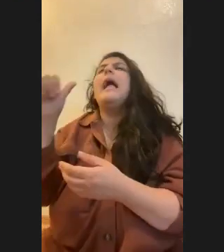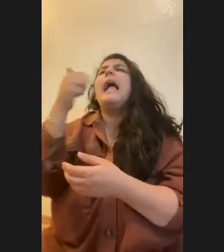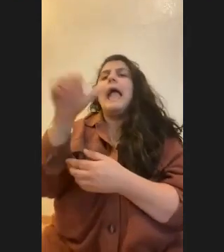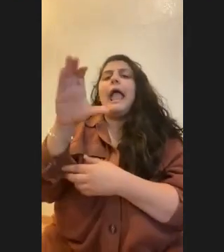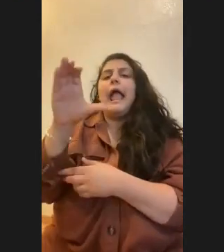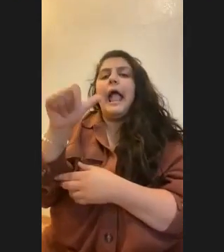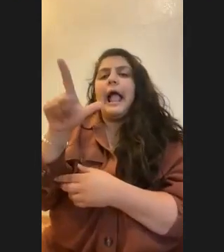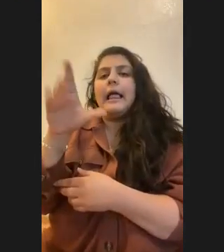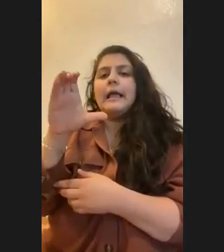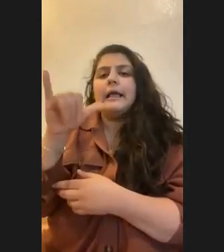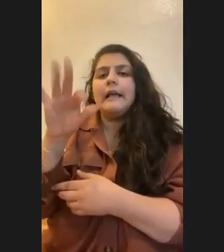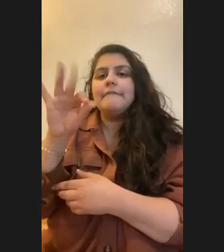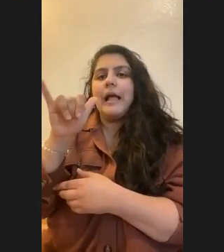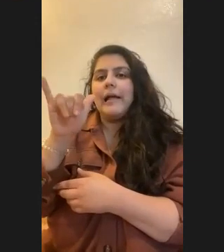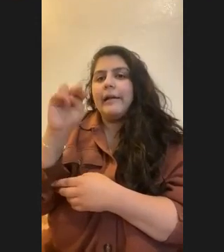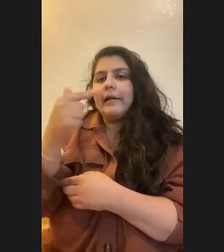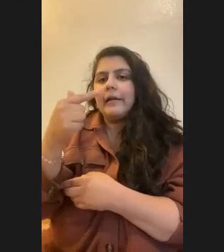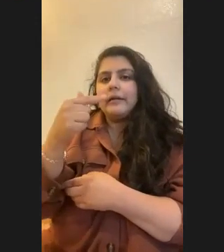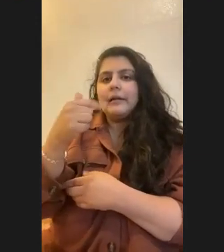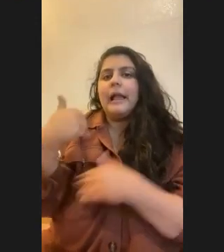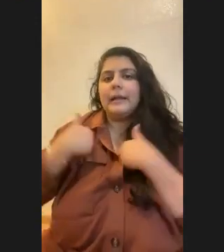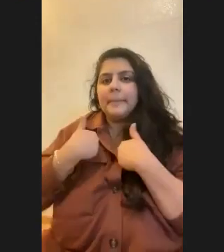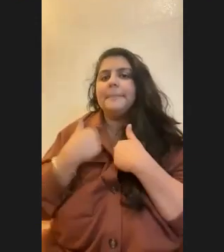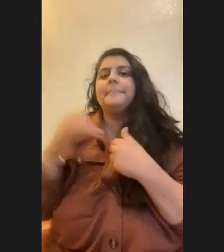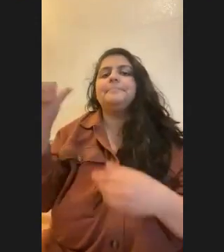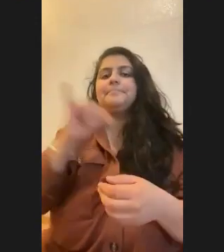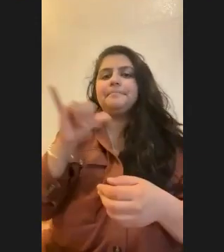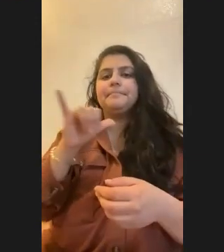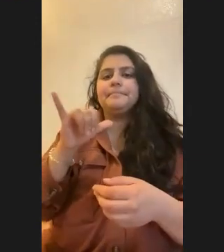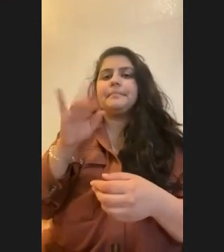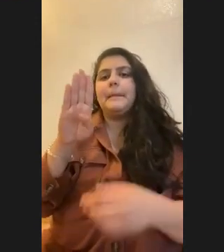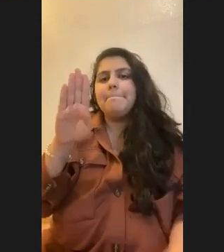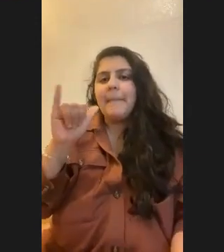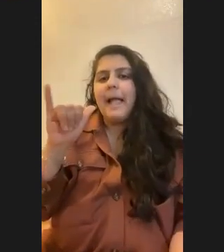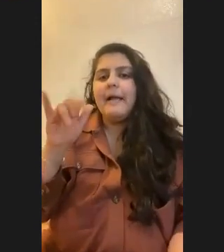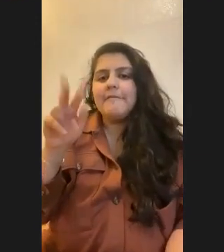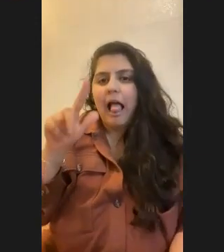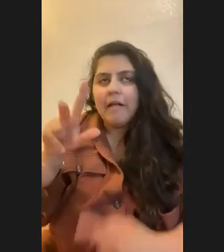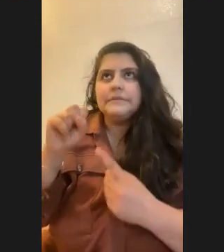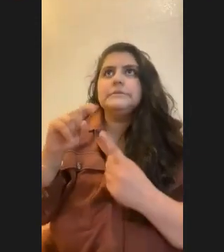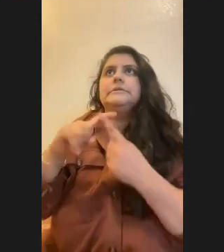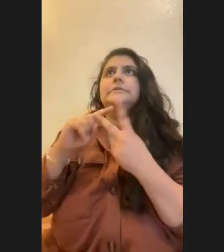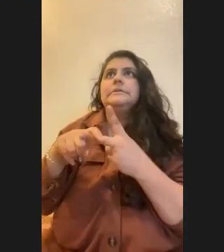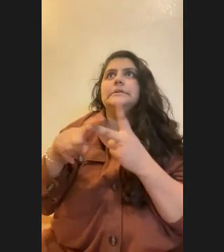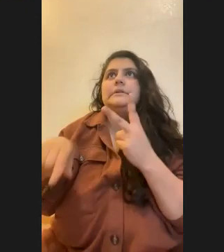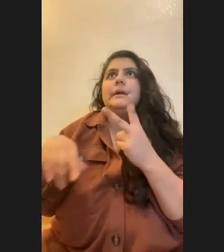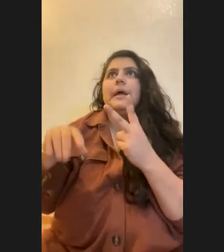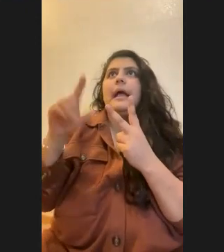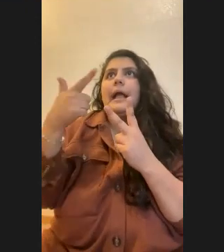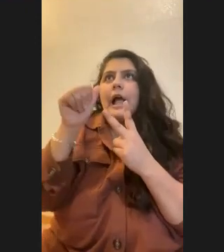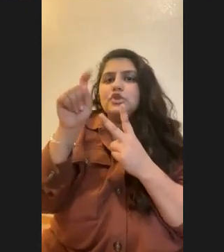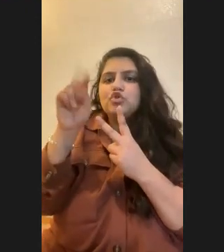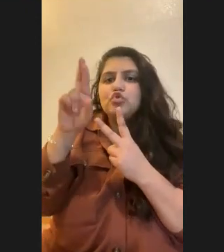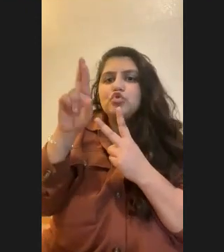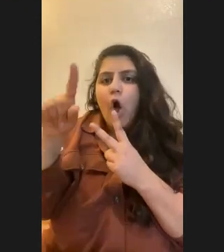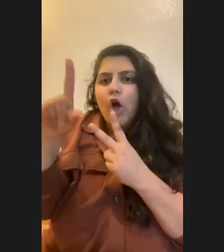use calcium to build its shells. So, uh, bivalves, gastropods, things like that. Anything that's going to be